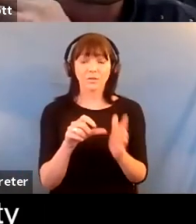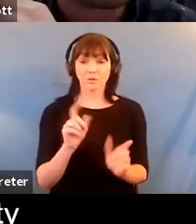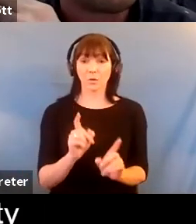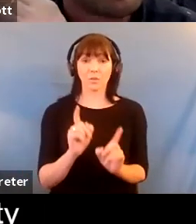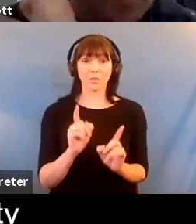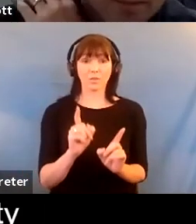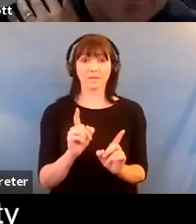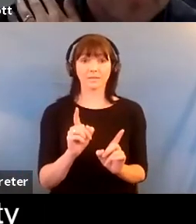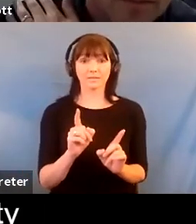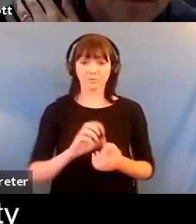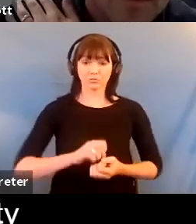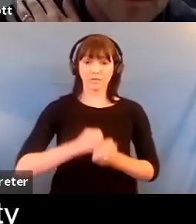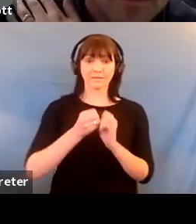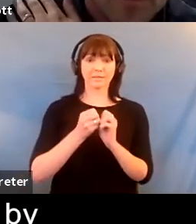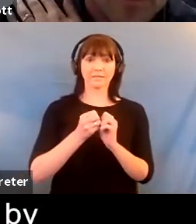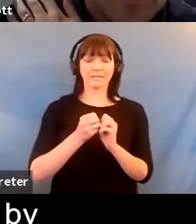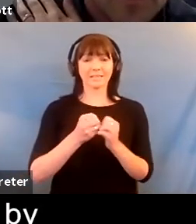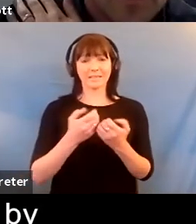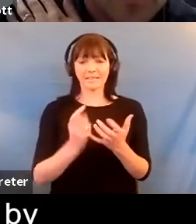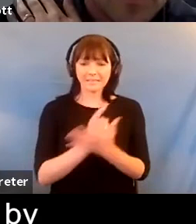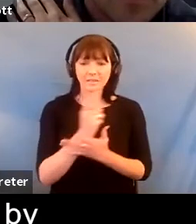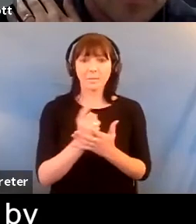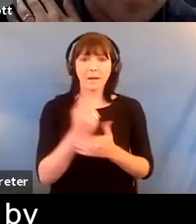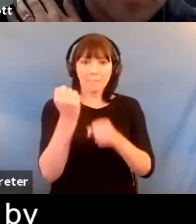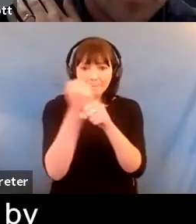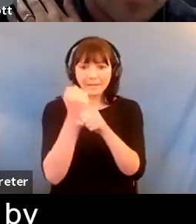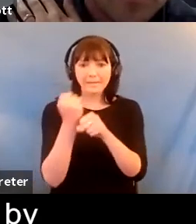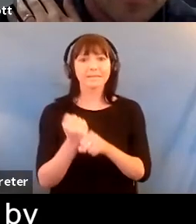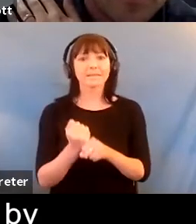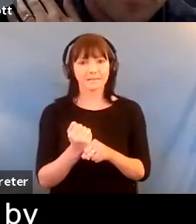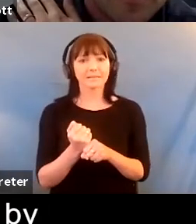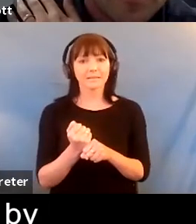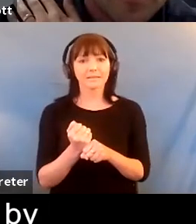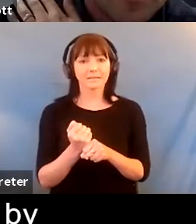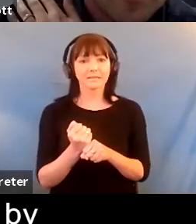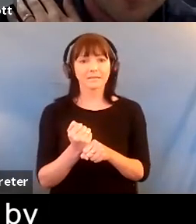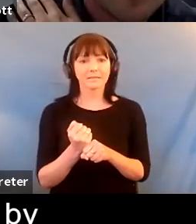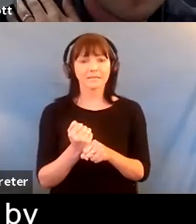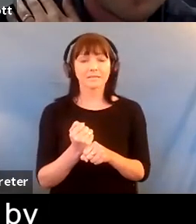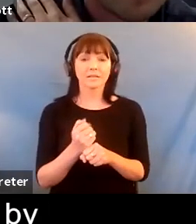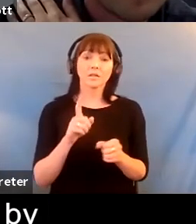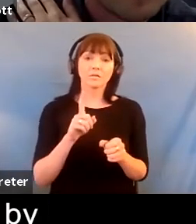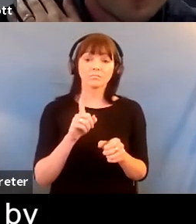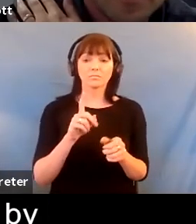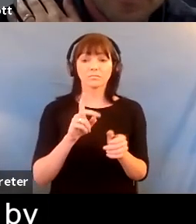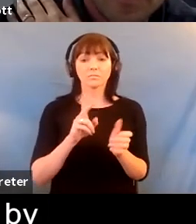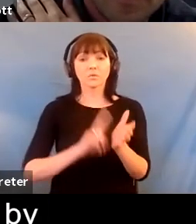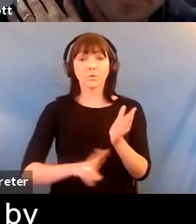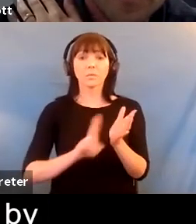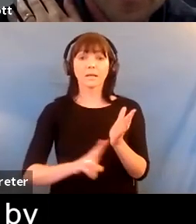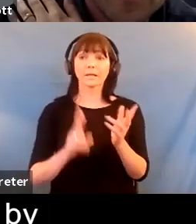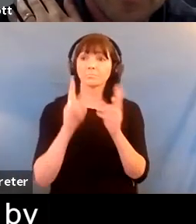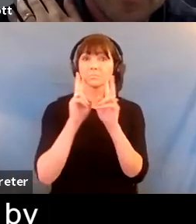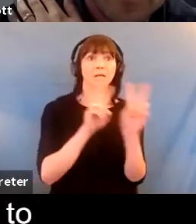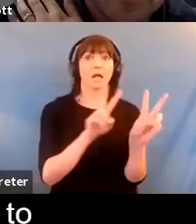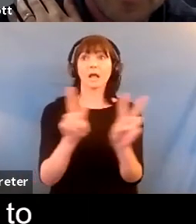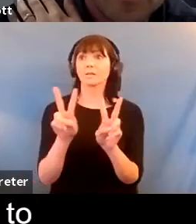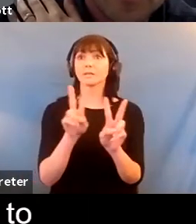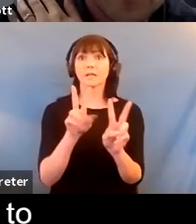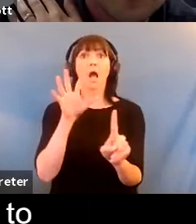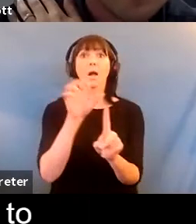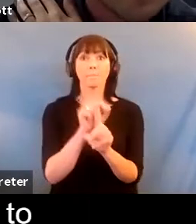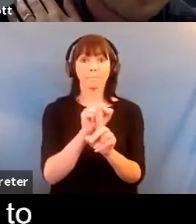the making and quite often for me it's what i do is led by the places or spaces you know i kind of